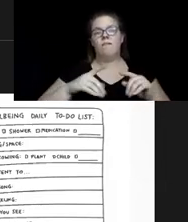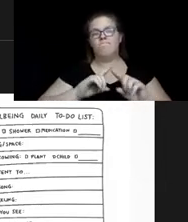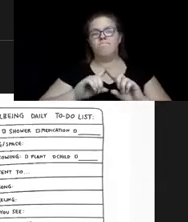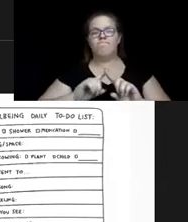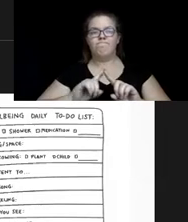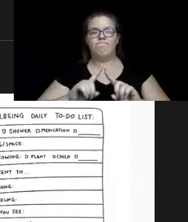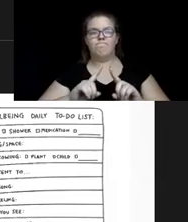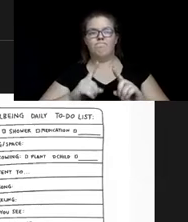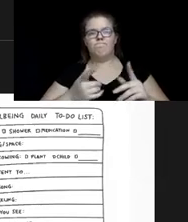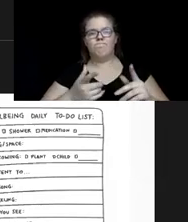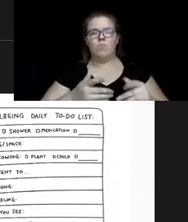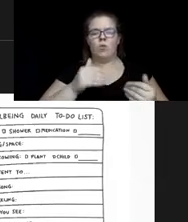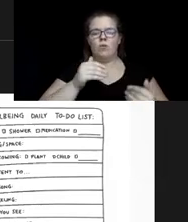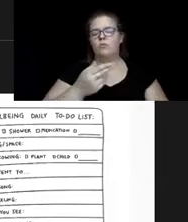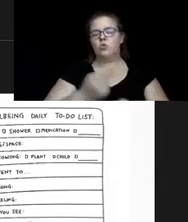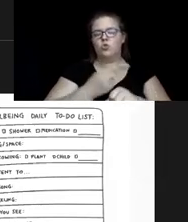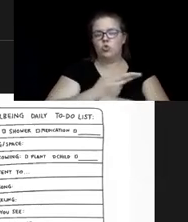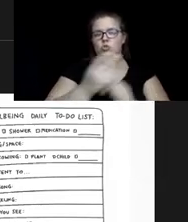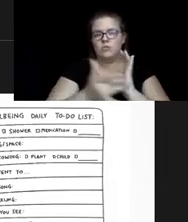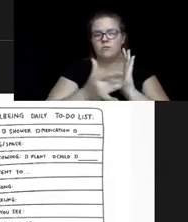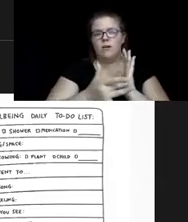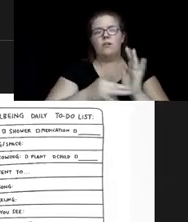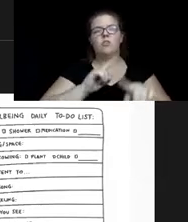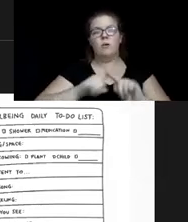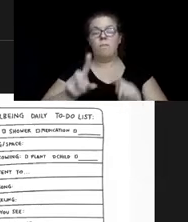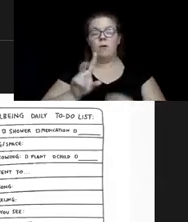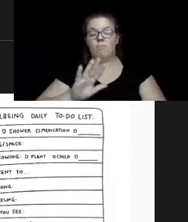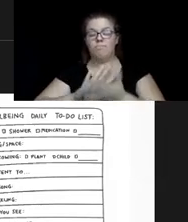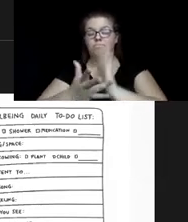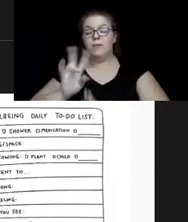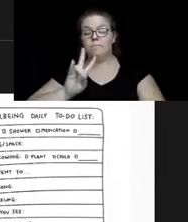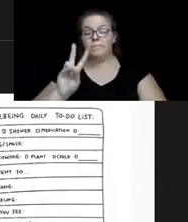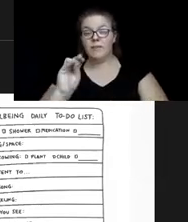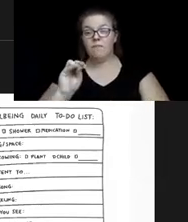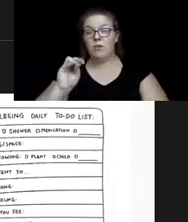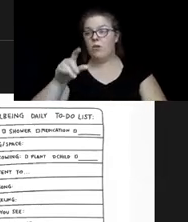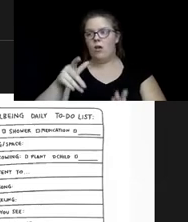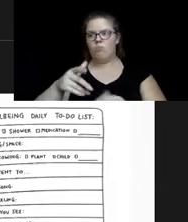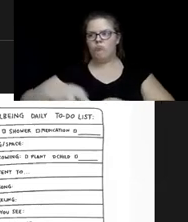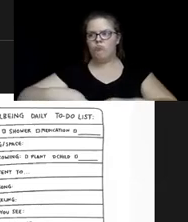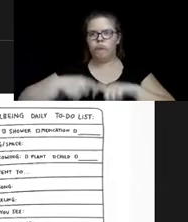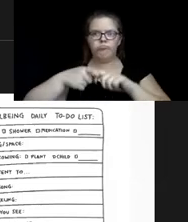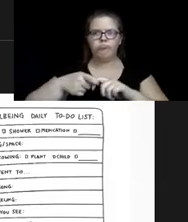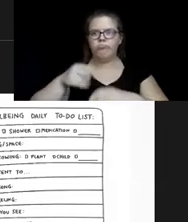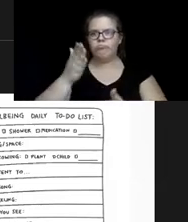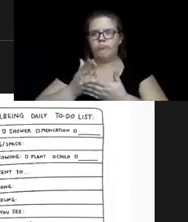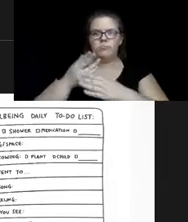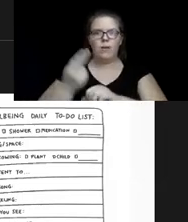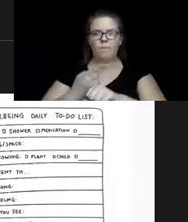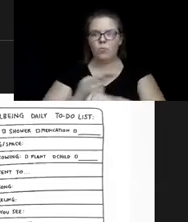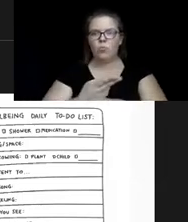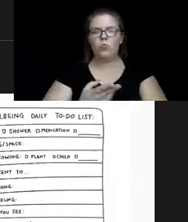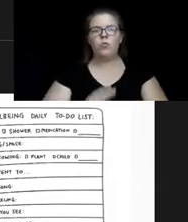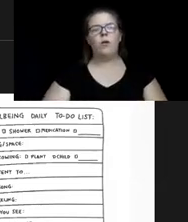after age 70. And sometimes the costs associated with this just makes it too difficult and unreachable for many of our patients.